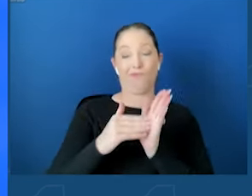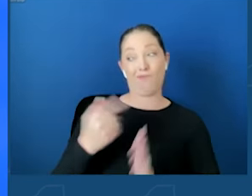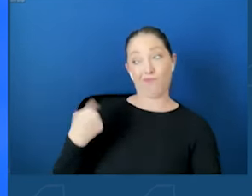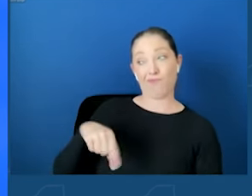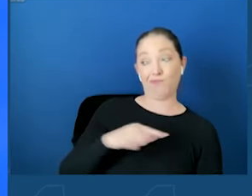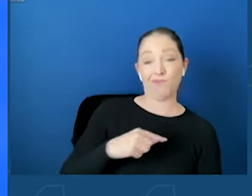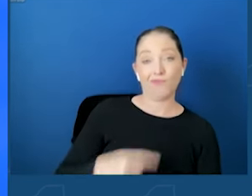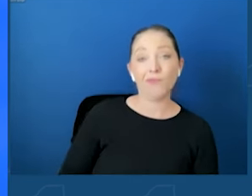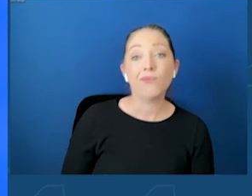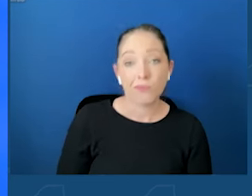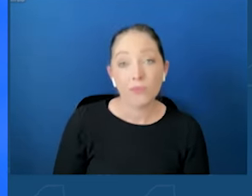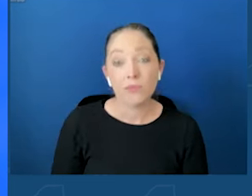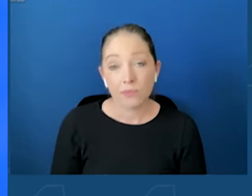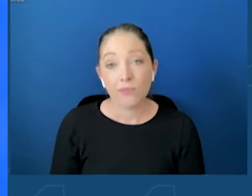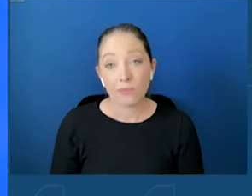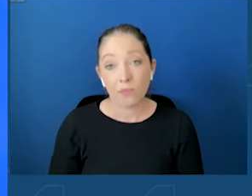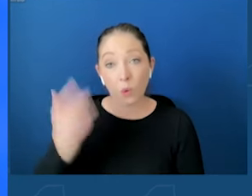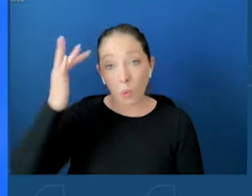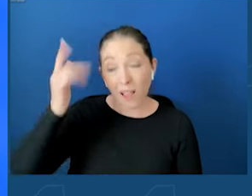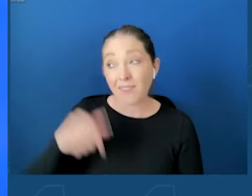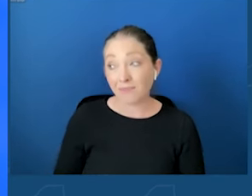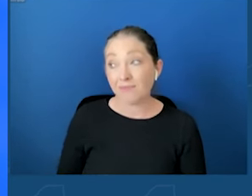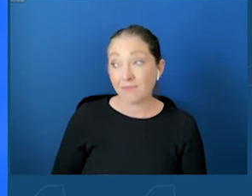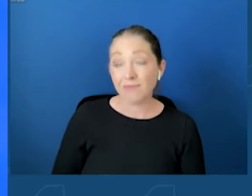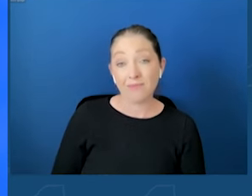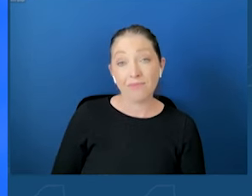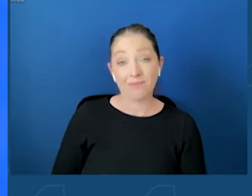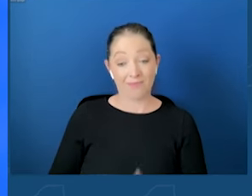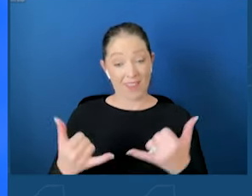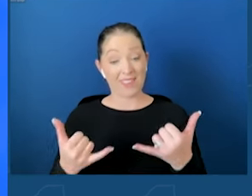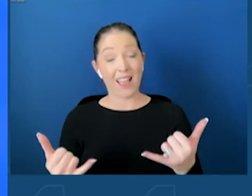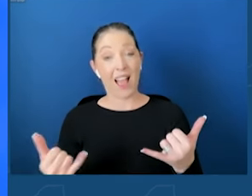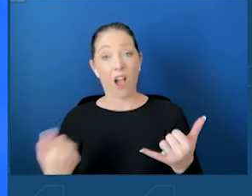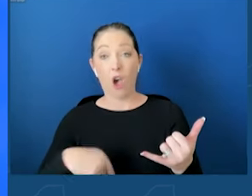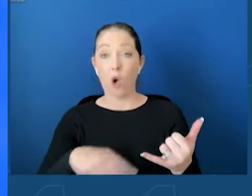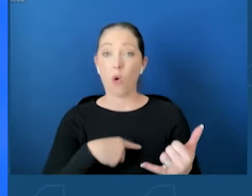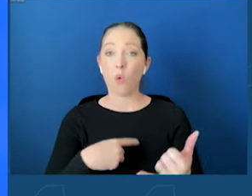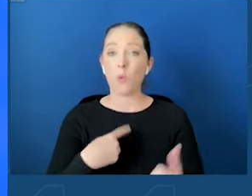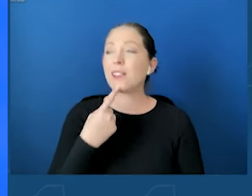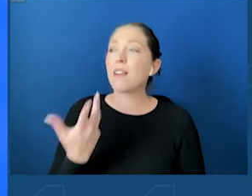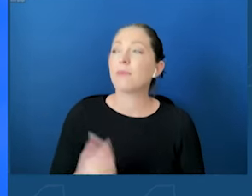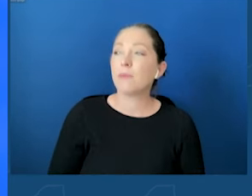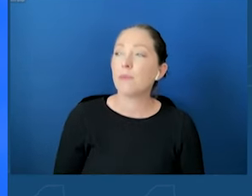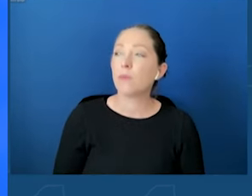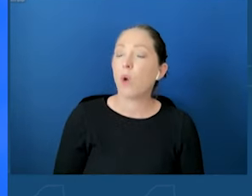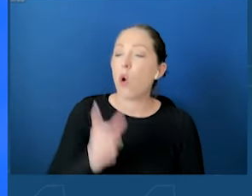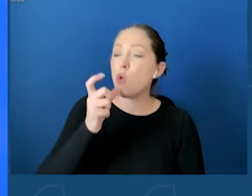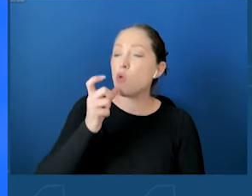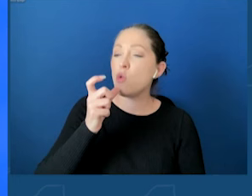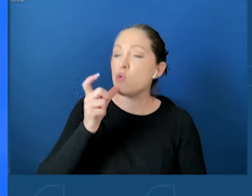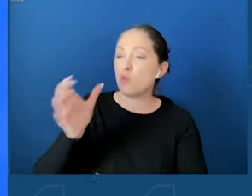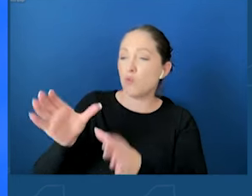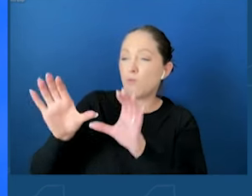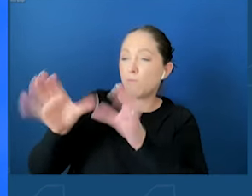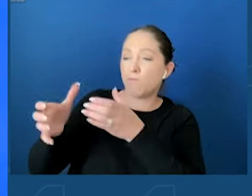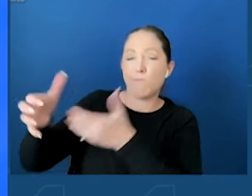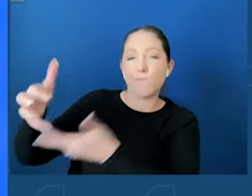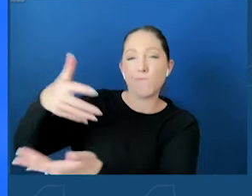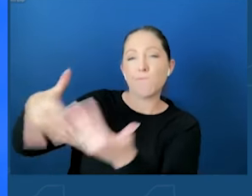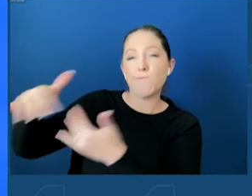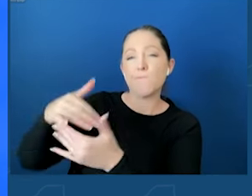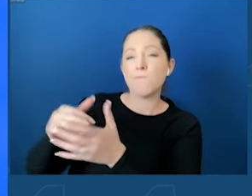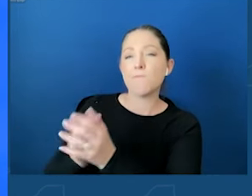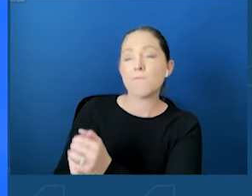Because this is a time when we say, who are you standing with, our